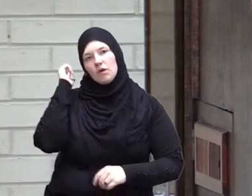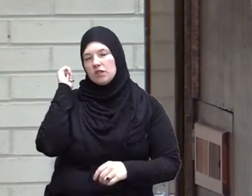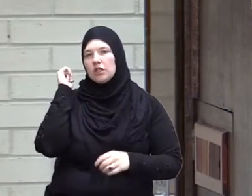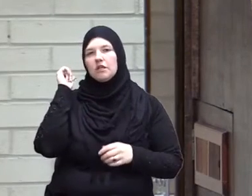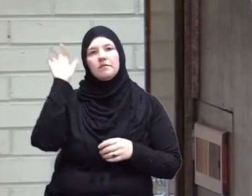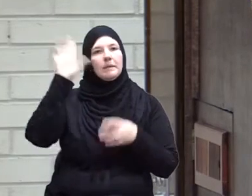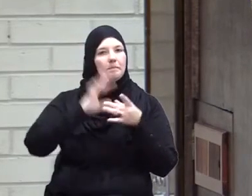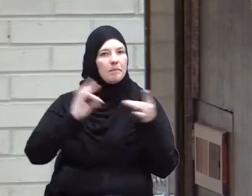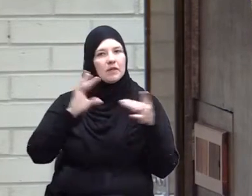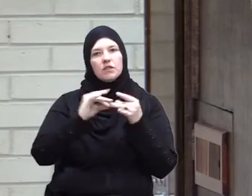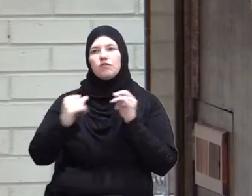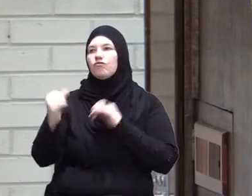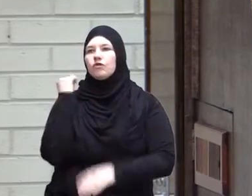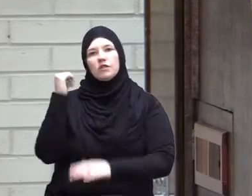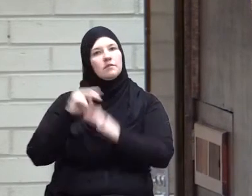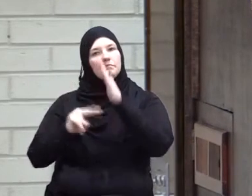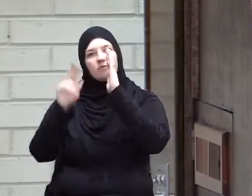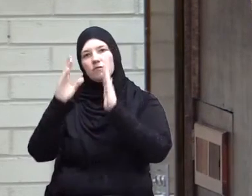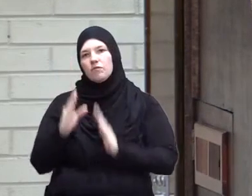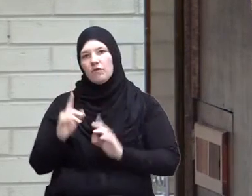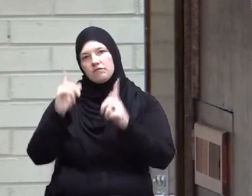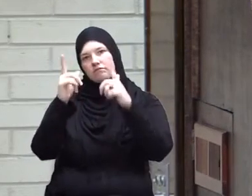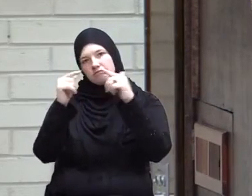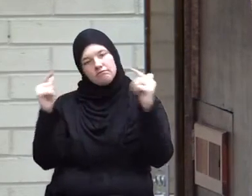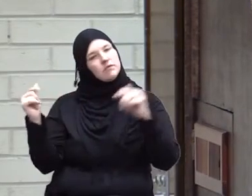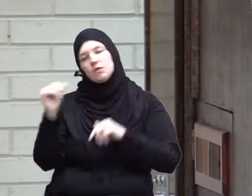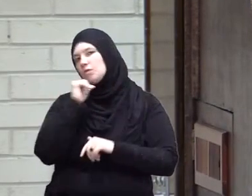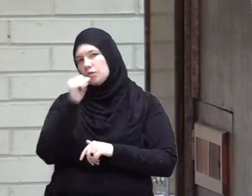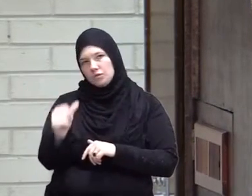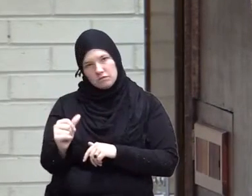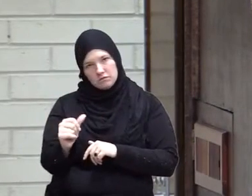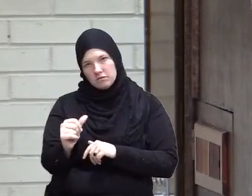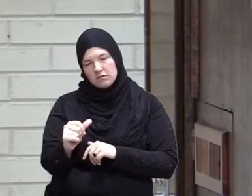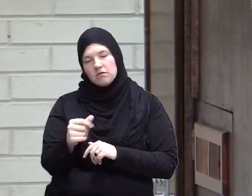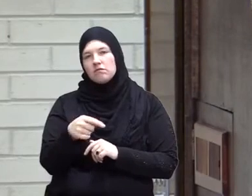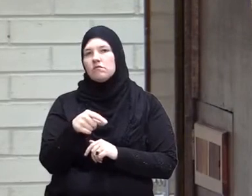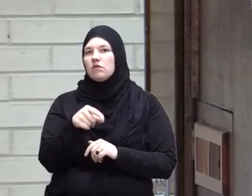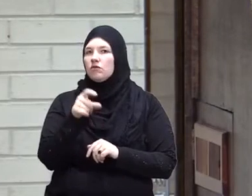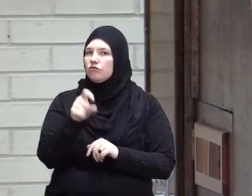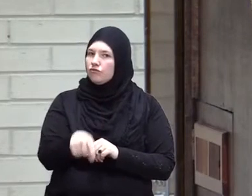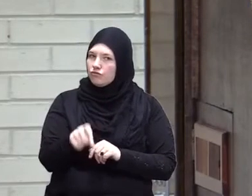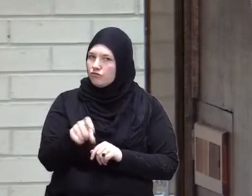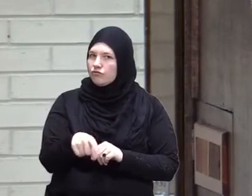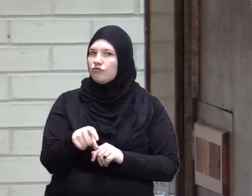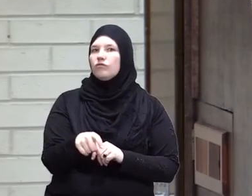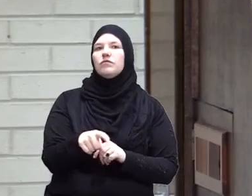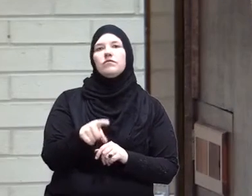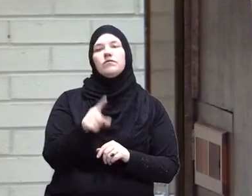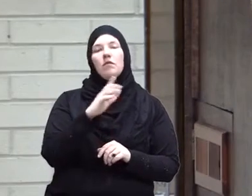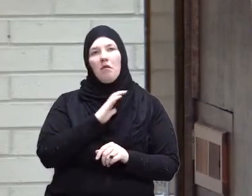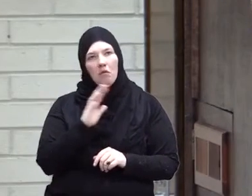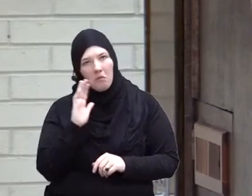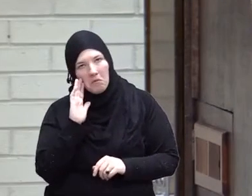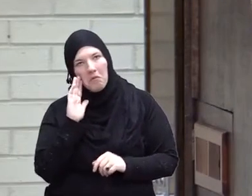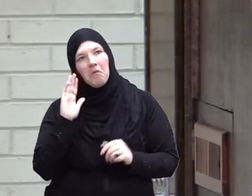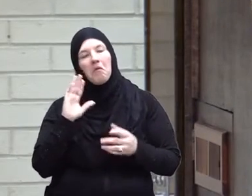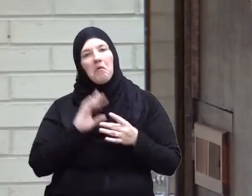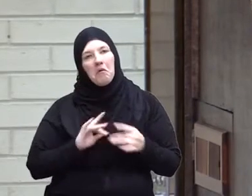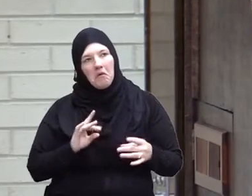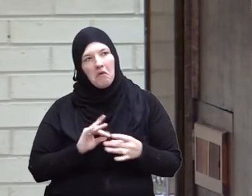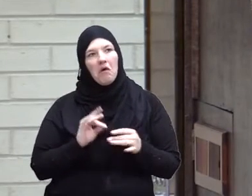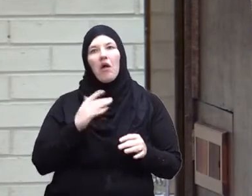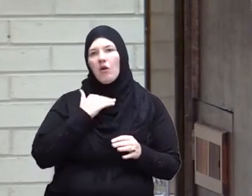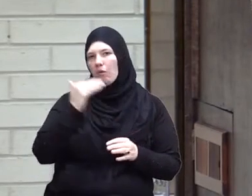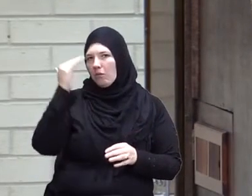it or disbelieve in it and so that they do not exchange it or buy